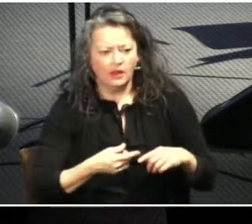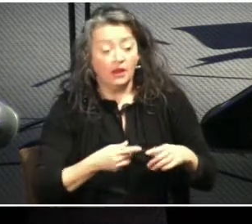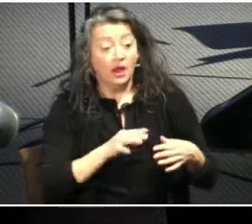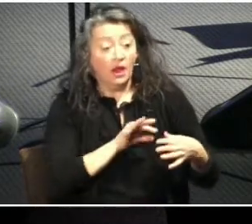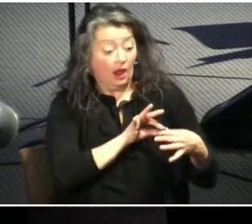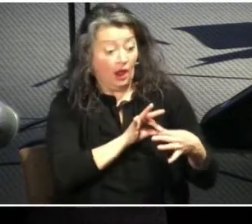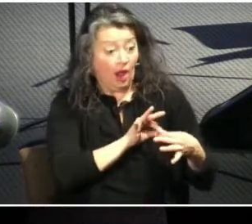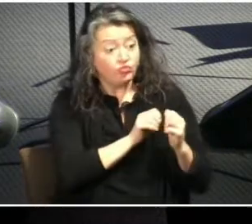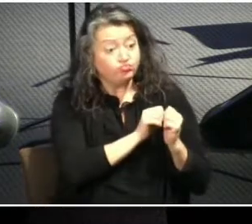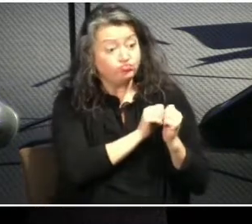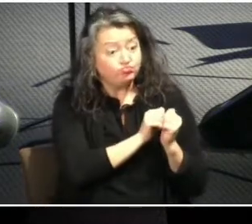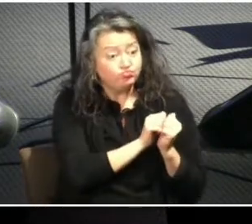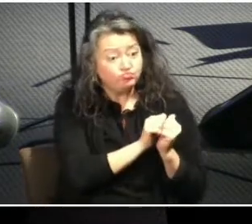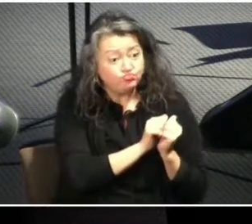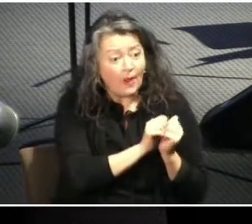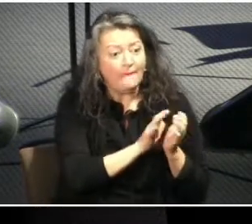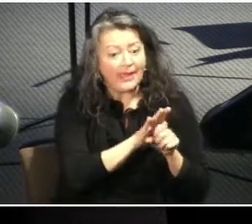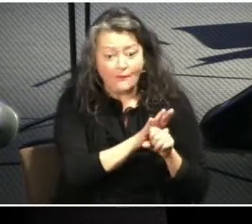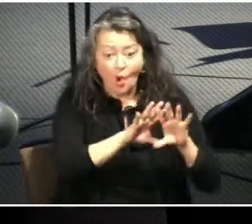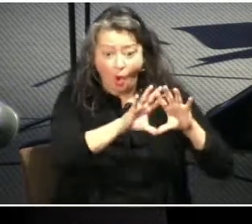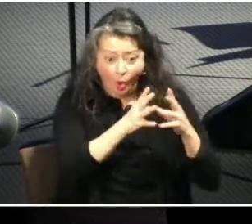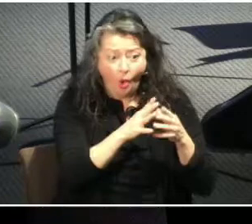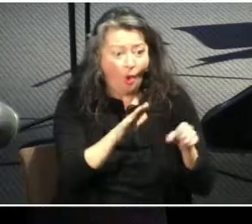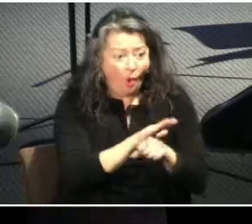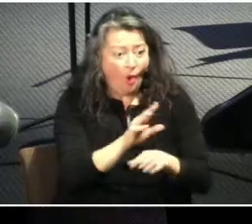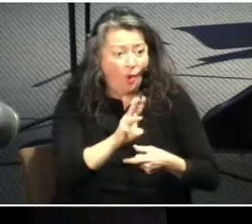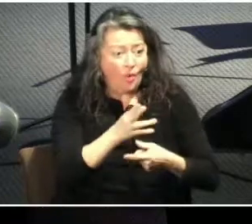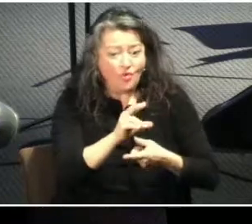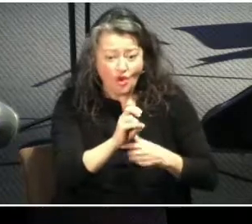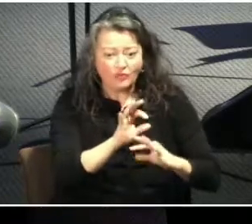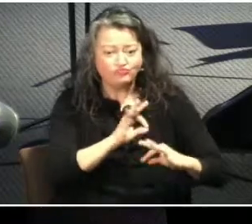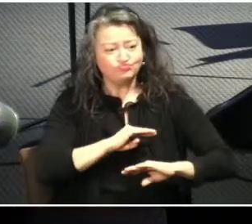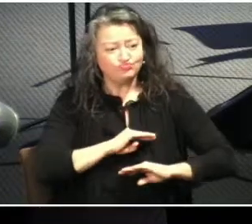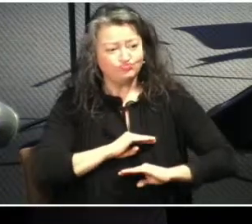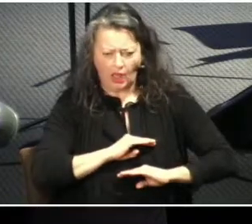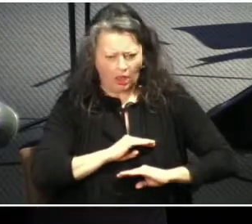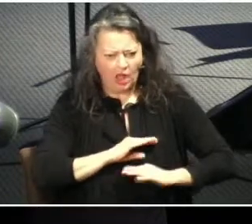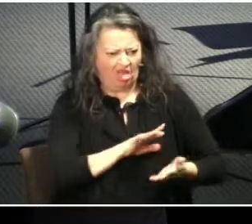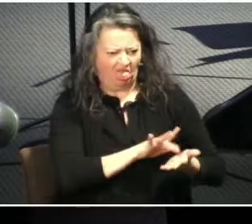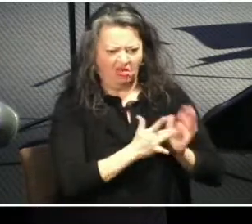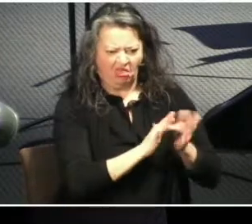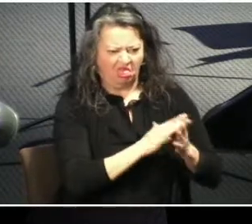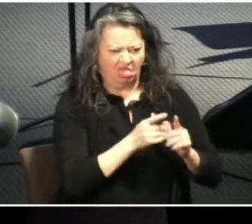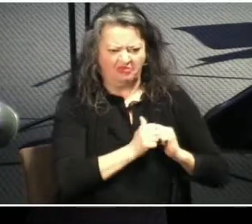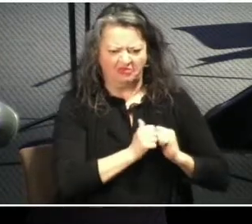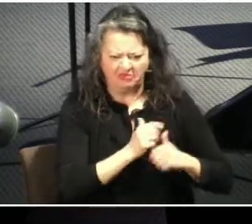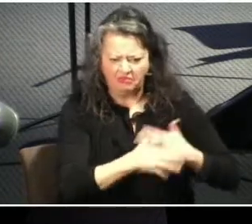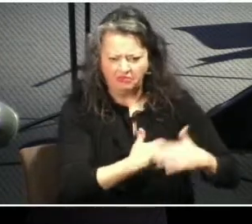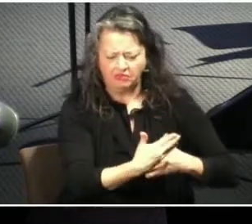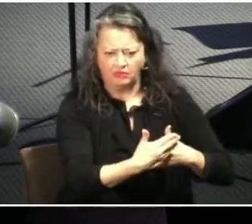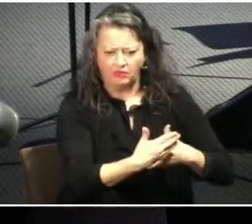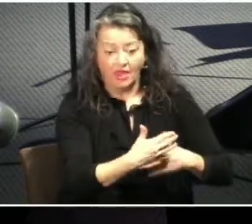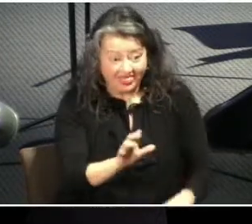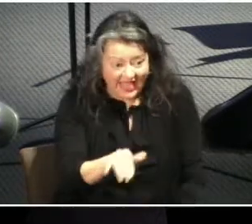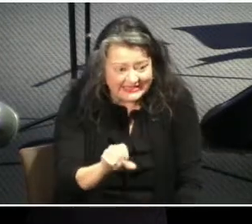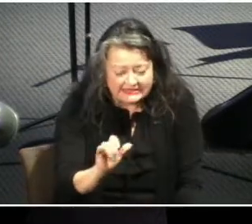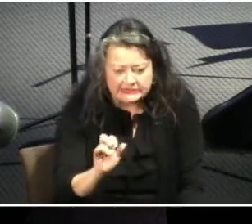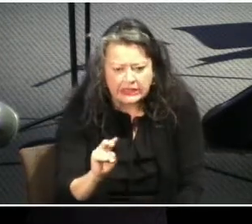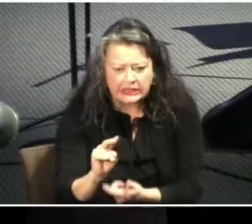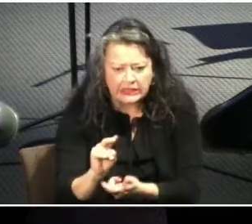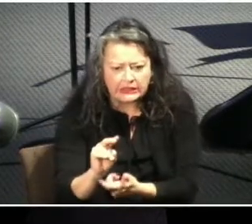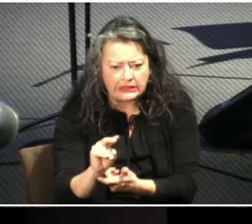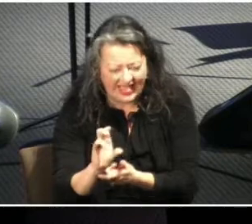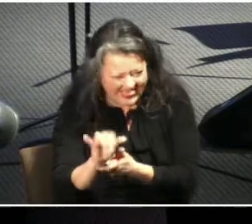it becomes an occasion for oppression and exploitation one of the results of sin is that